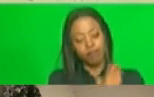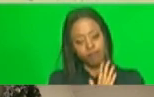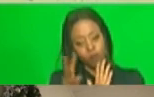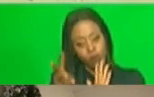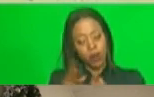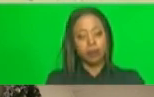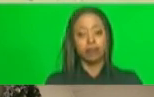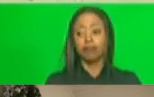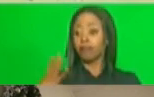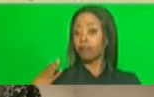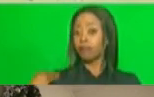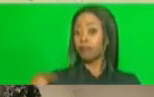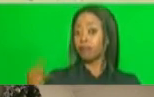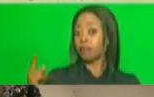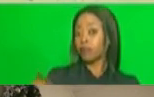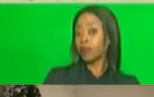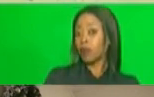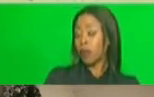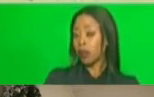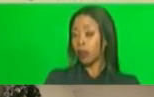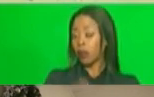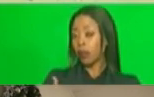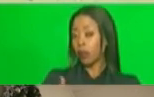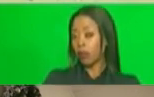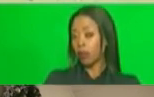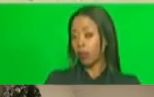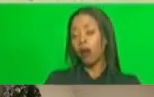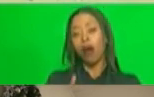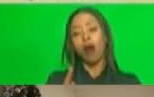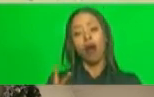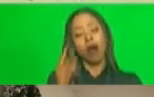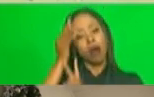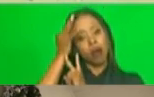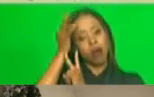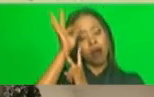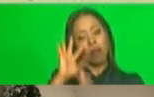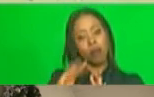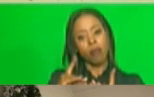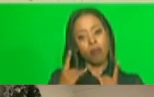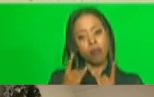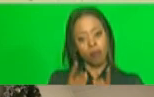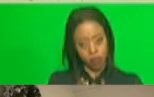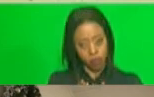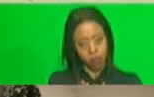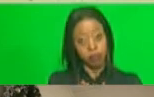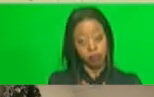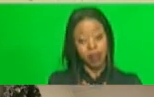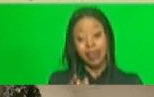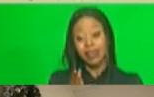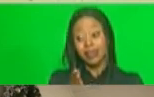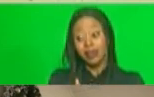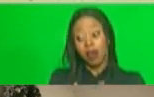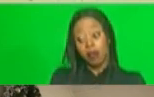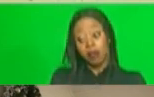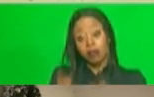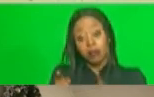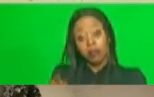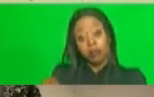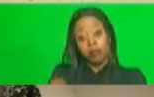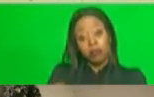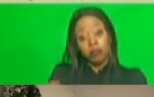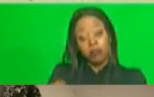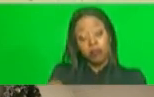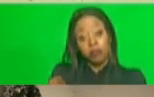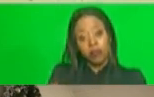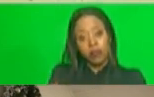Ministers of Basic Education and Health and other government departments will classify certain pesticides and insecticides